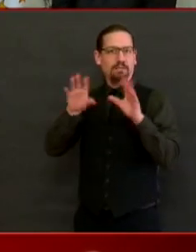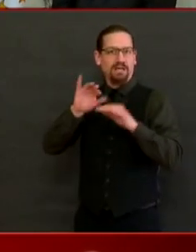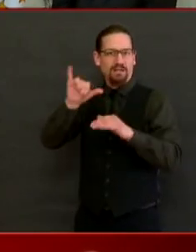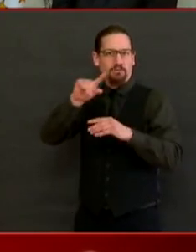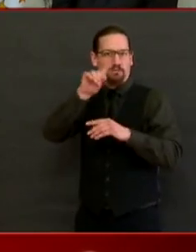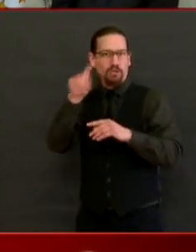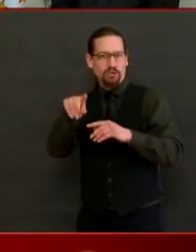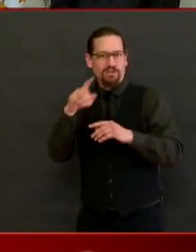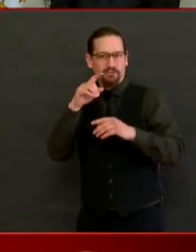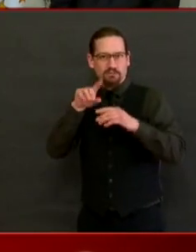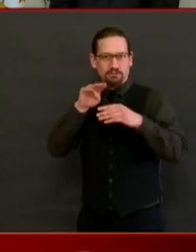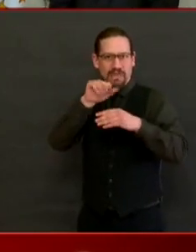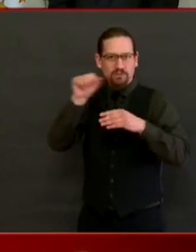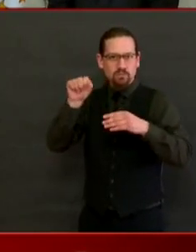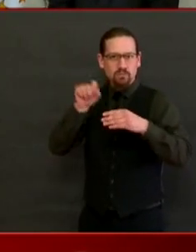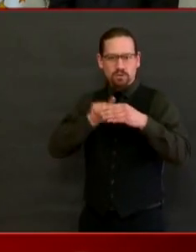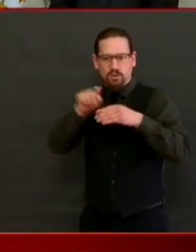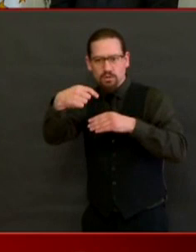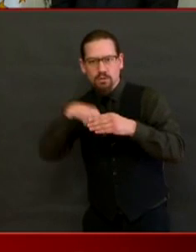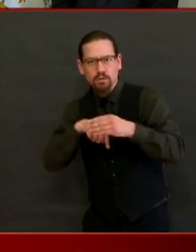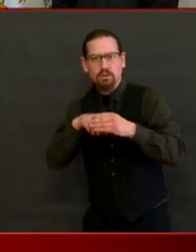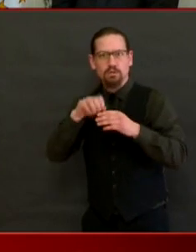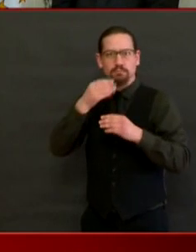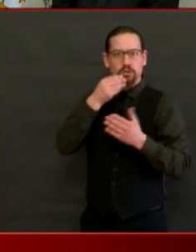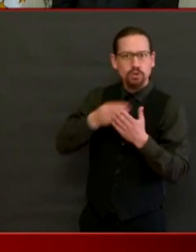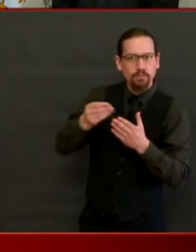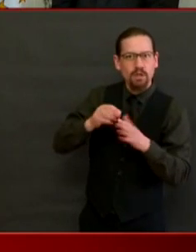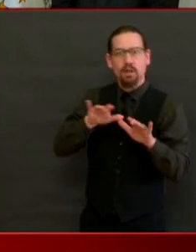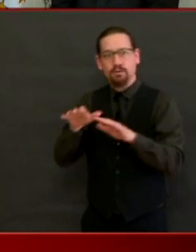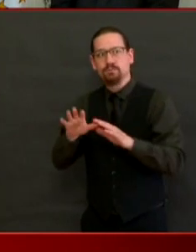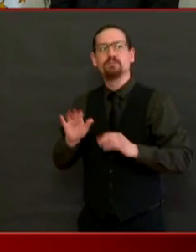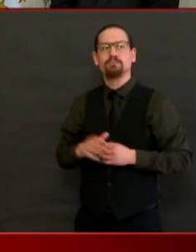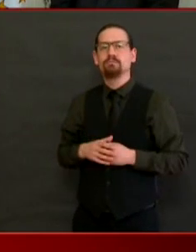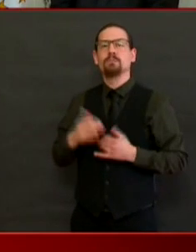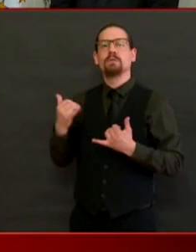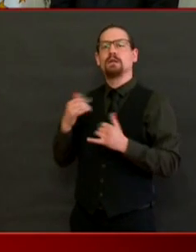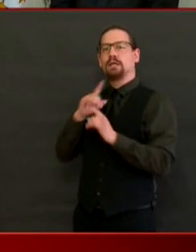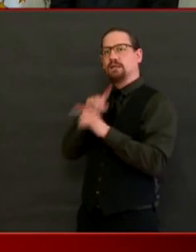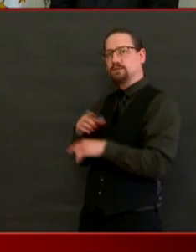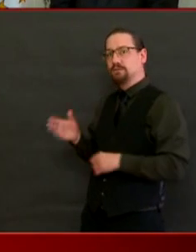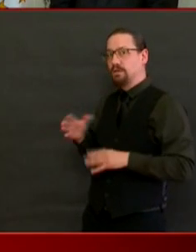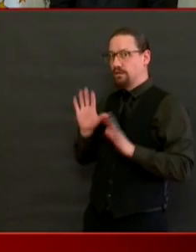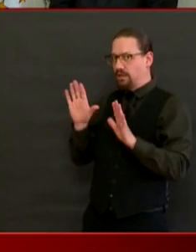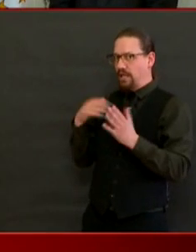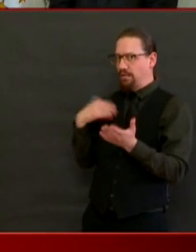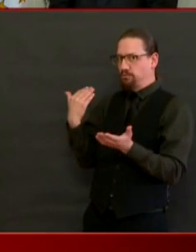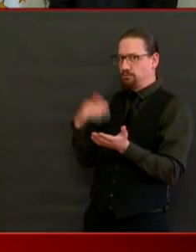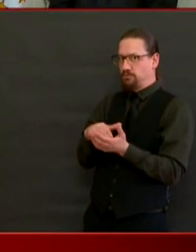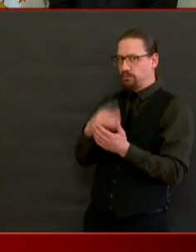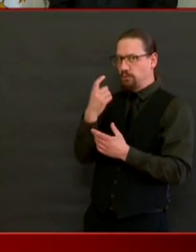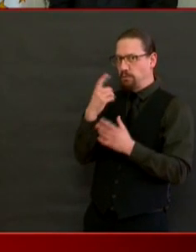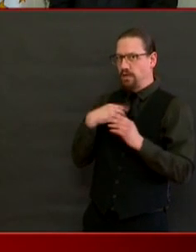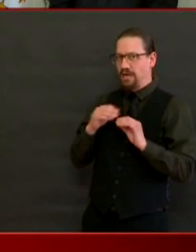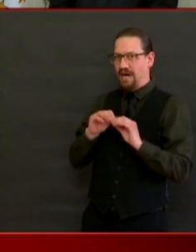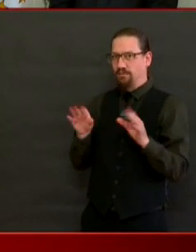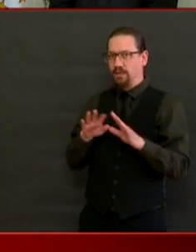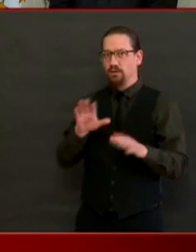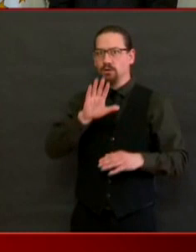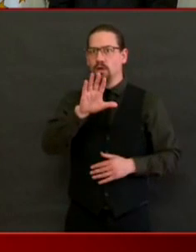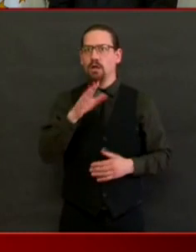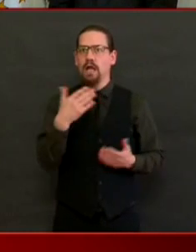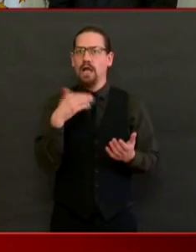economy, so if everyone's spending their money, I would prefer you spend it in Rhode Island. Having said that, I understand the issue, and